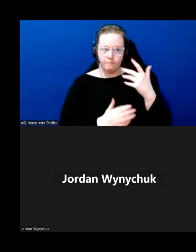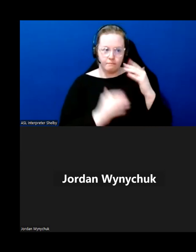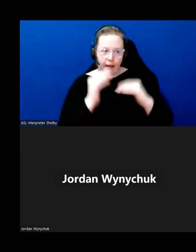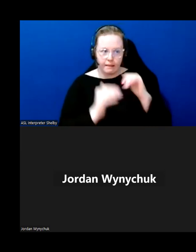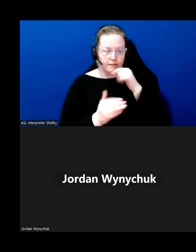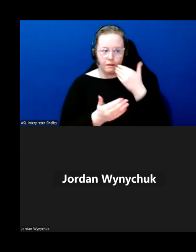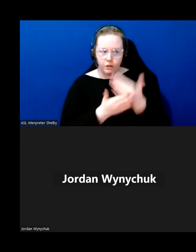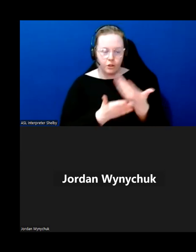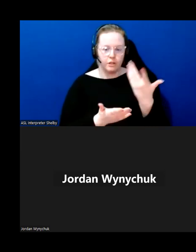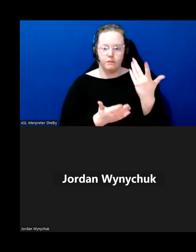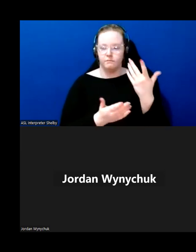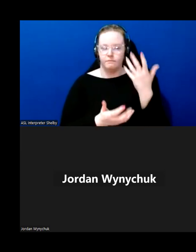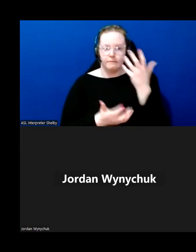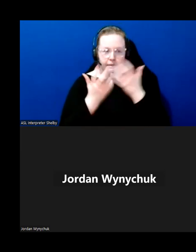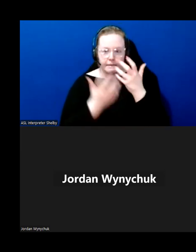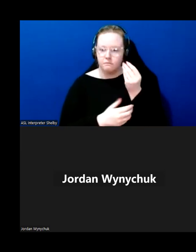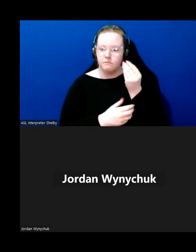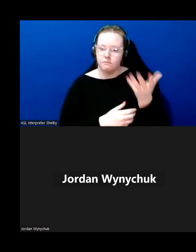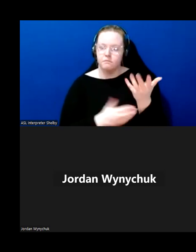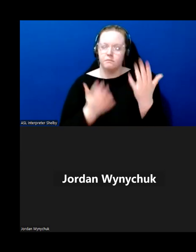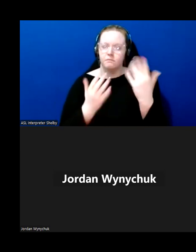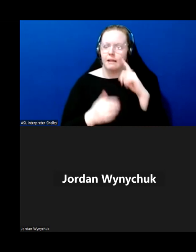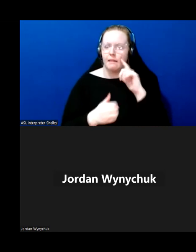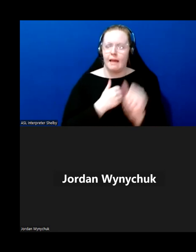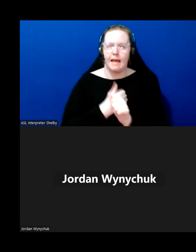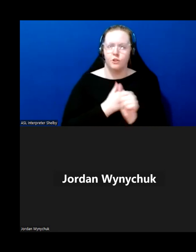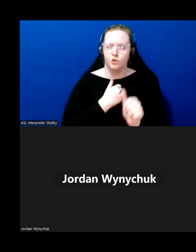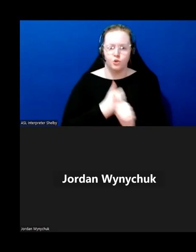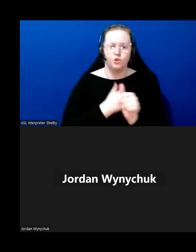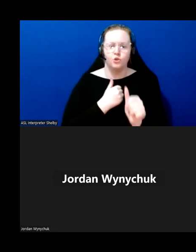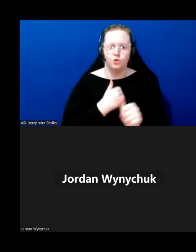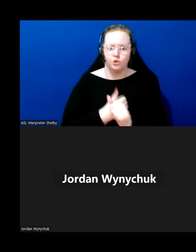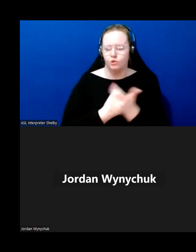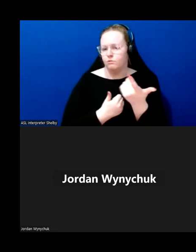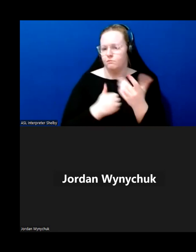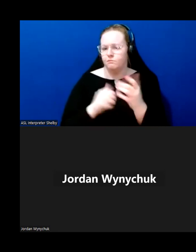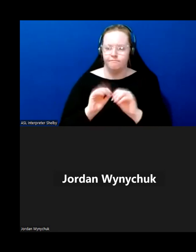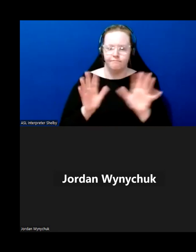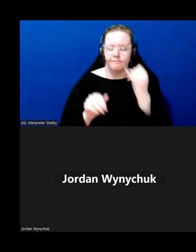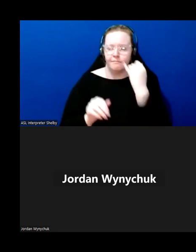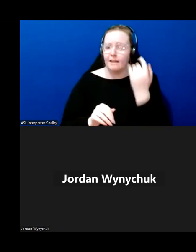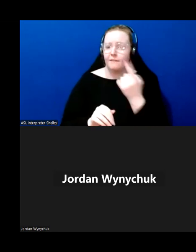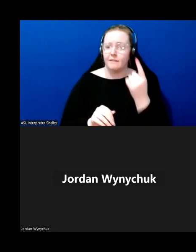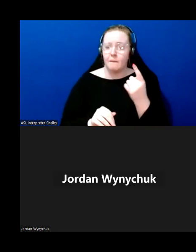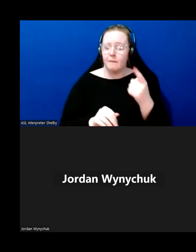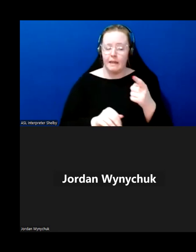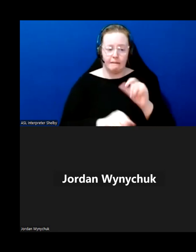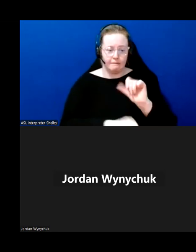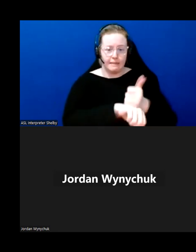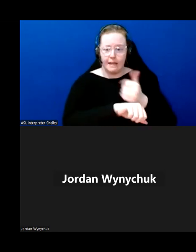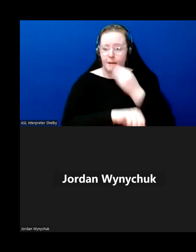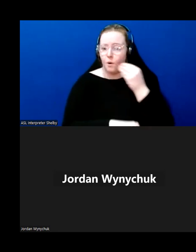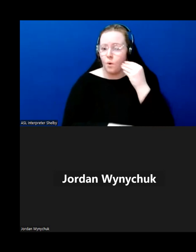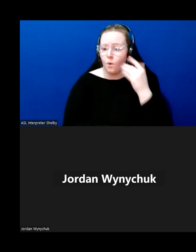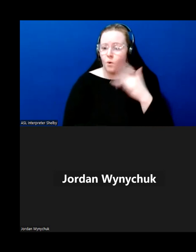uh the next one catherine i believe is hazards uh just remove obvious hazards in your home i know it's this this is